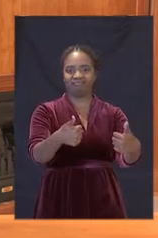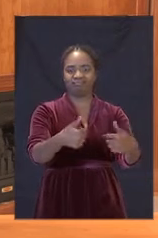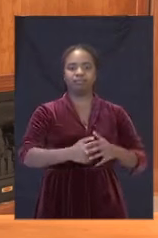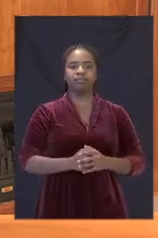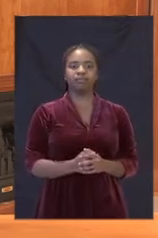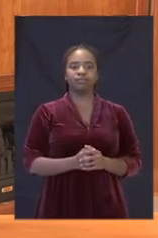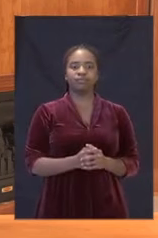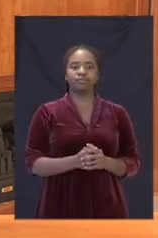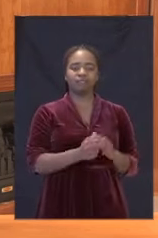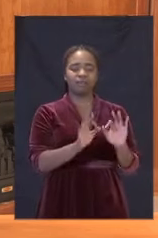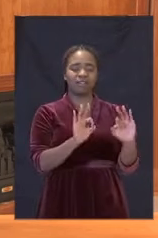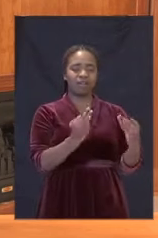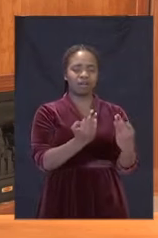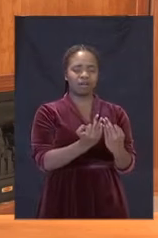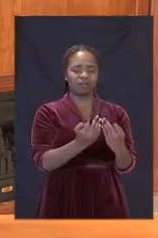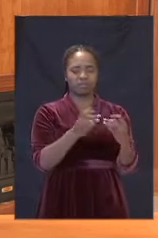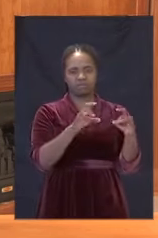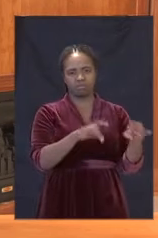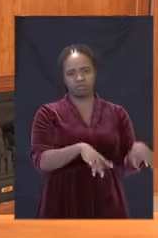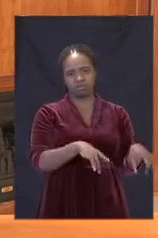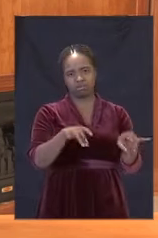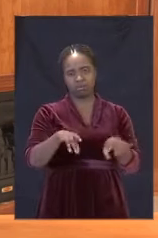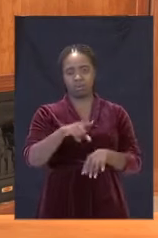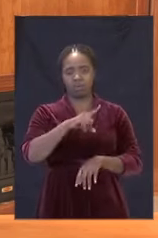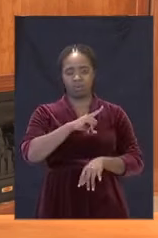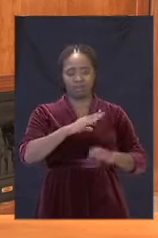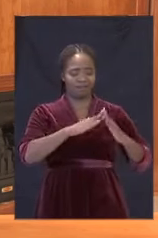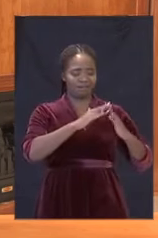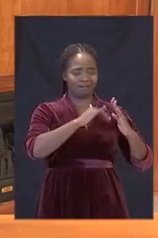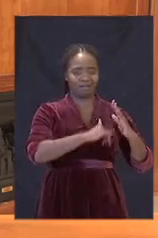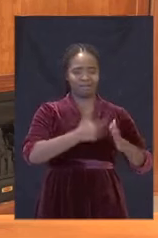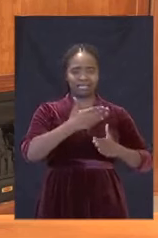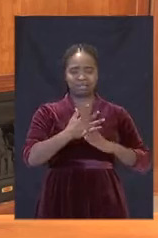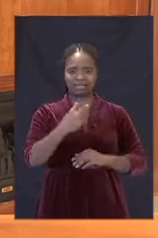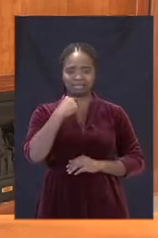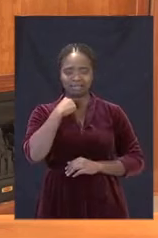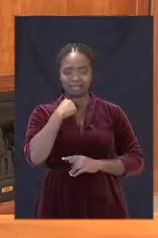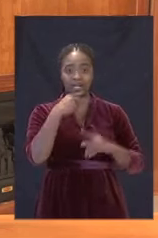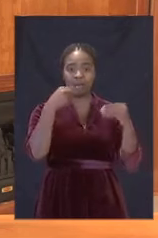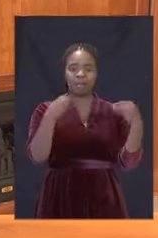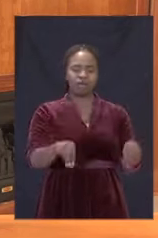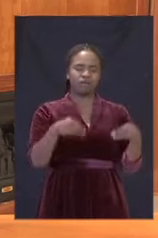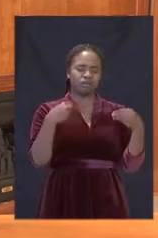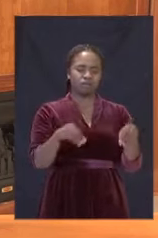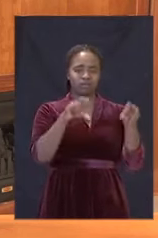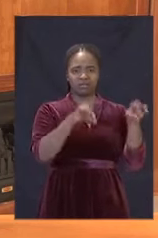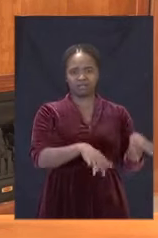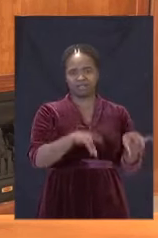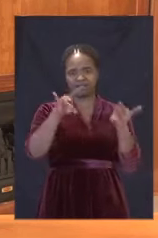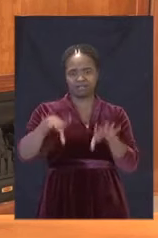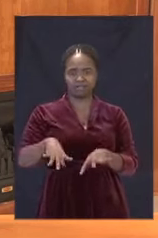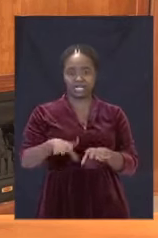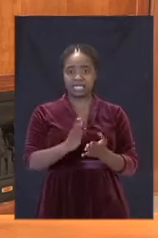Families are struggling to make ends meet. Businesses have been badly hit and some have